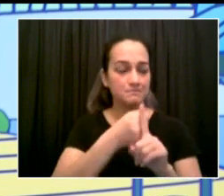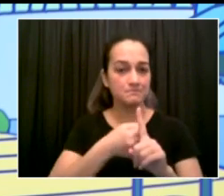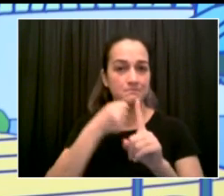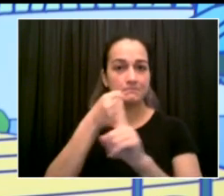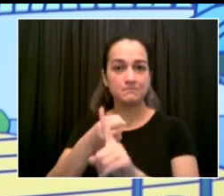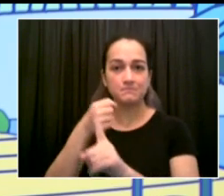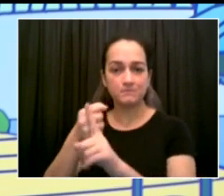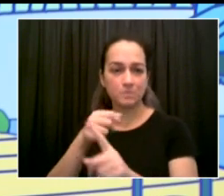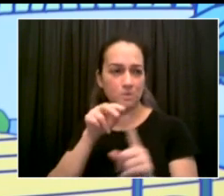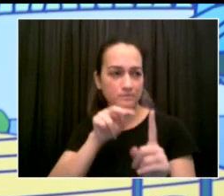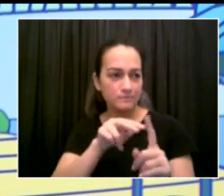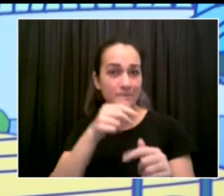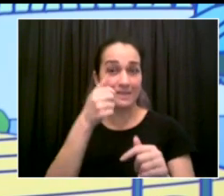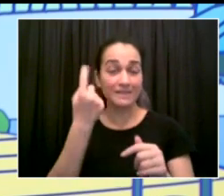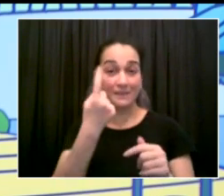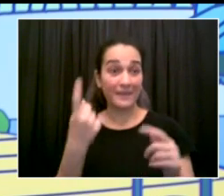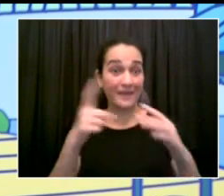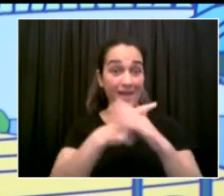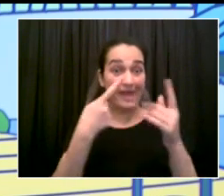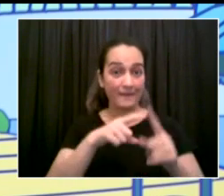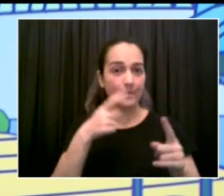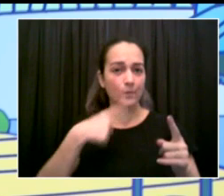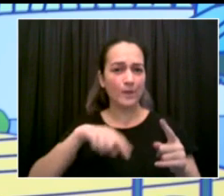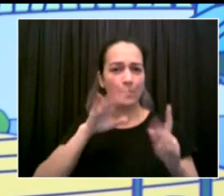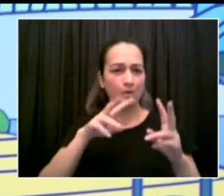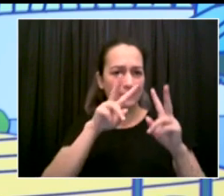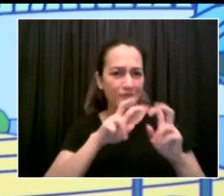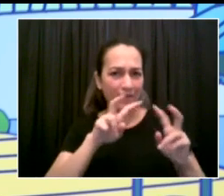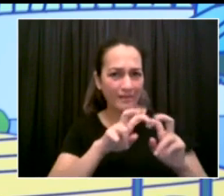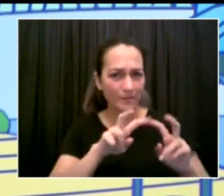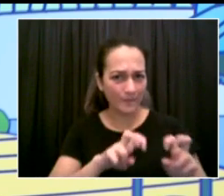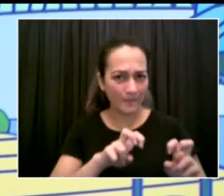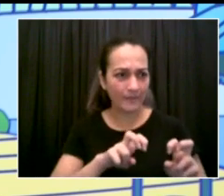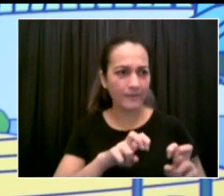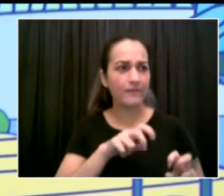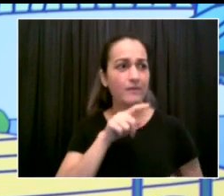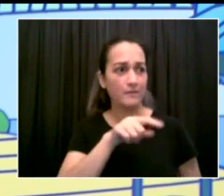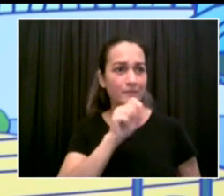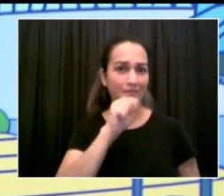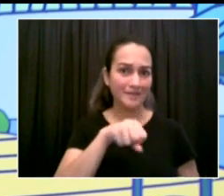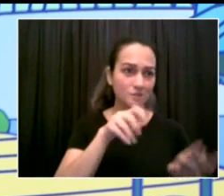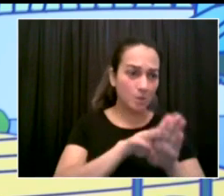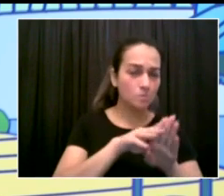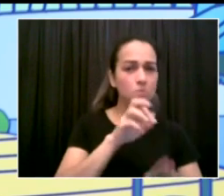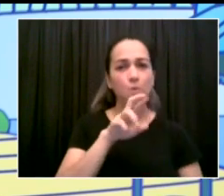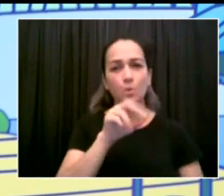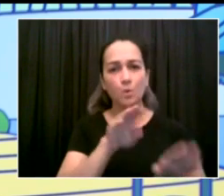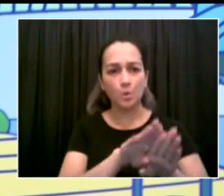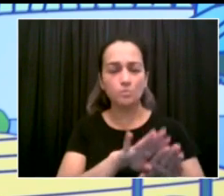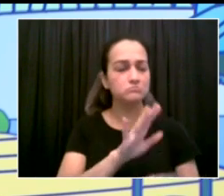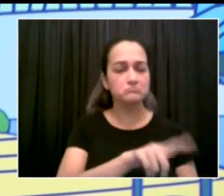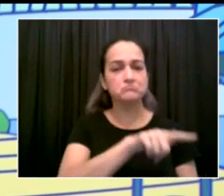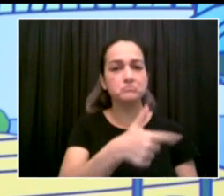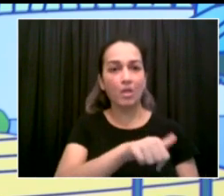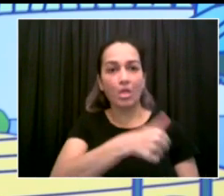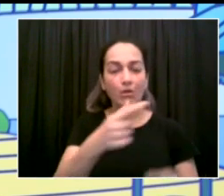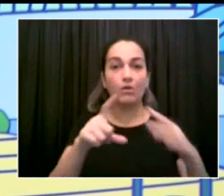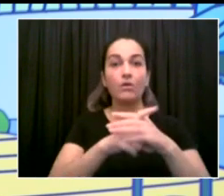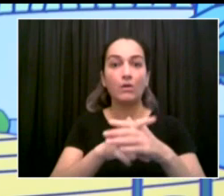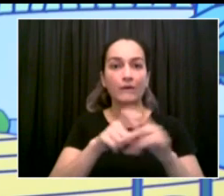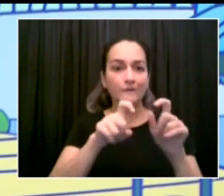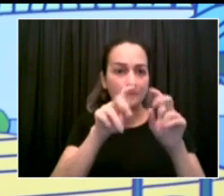Situation Room will be constantly monitoring. We'll have the regular testing. And we can do additional testing anytime we need in any given school.